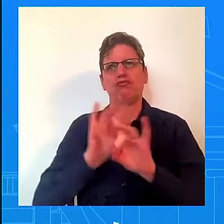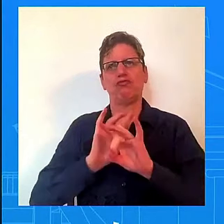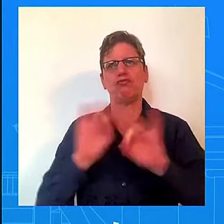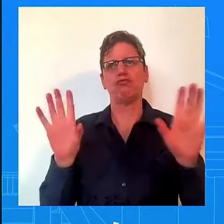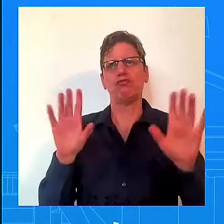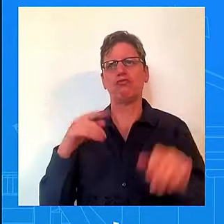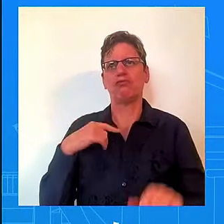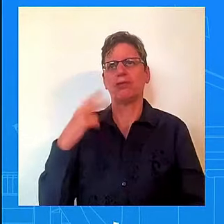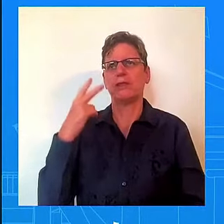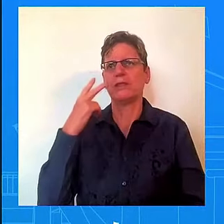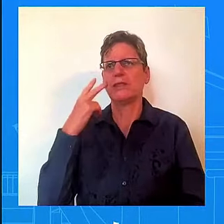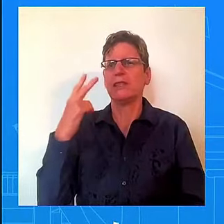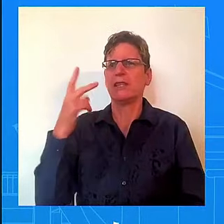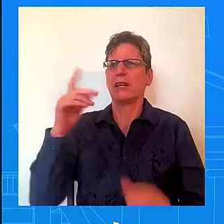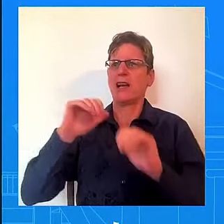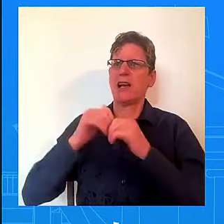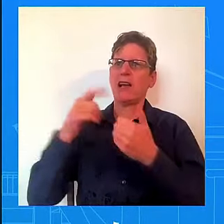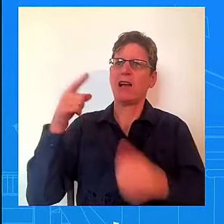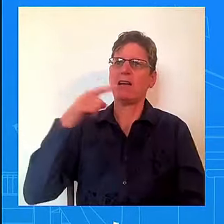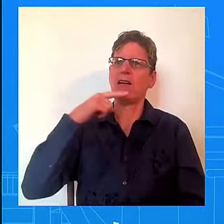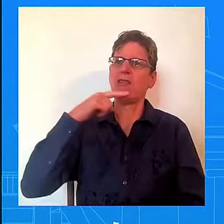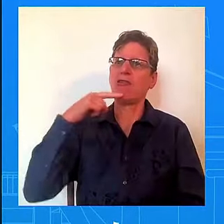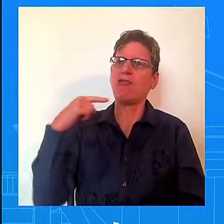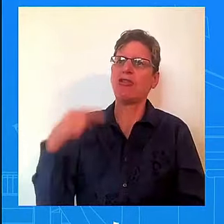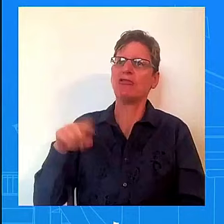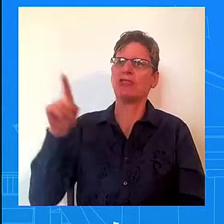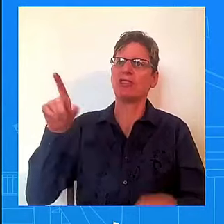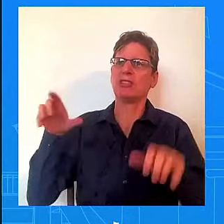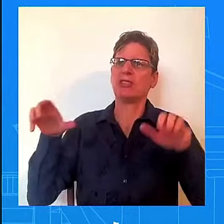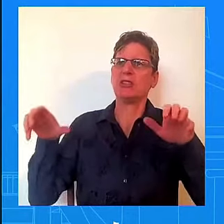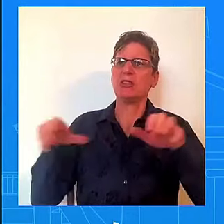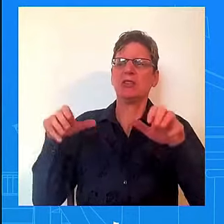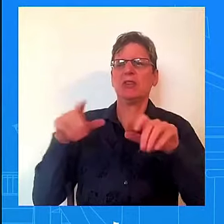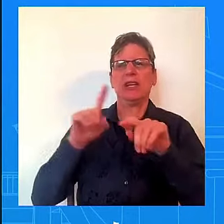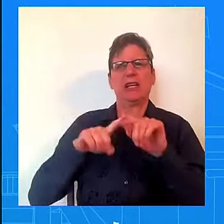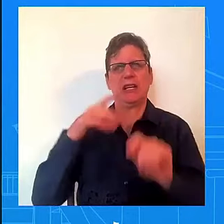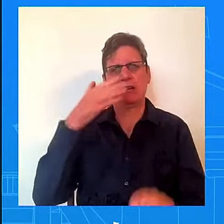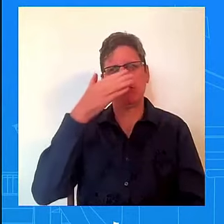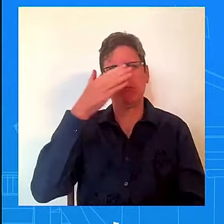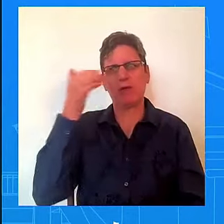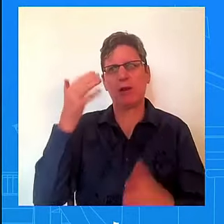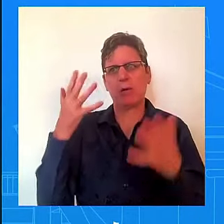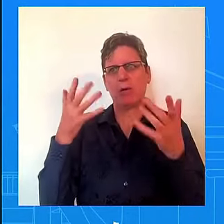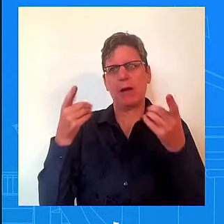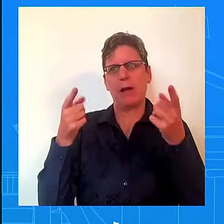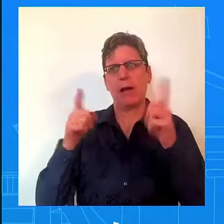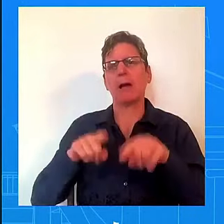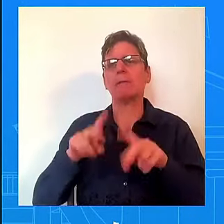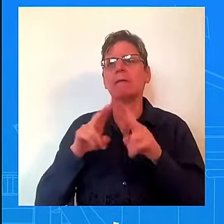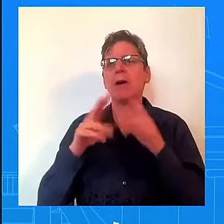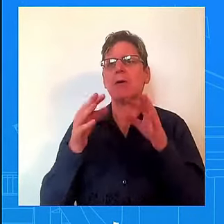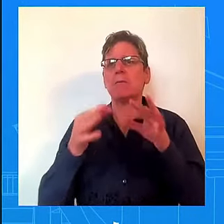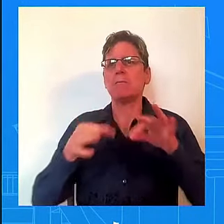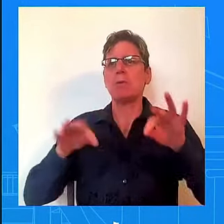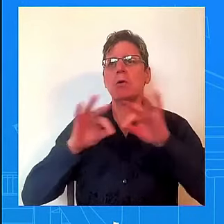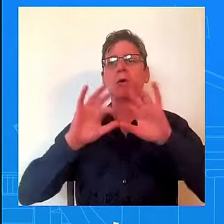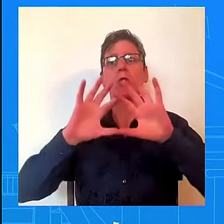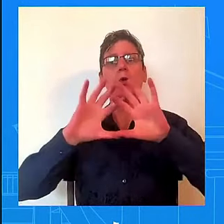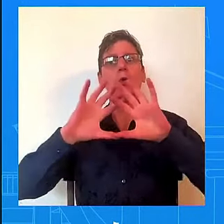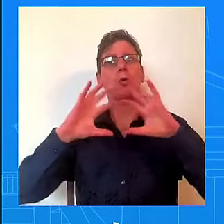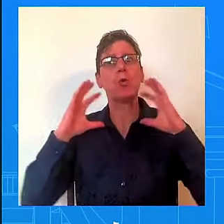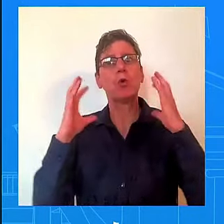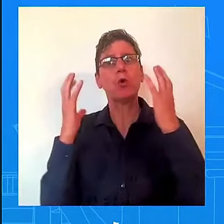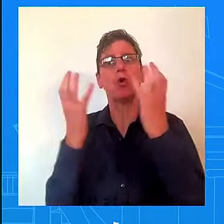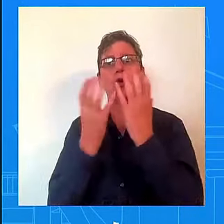And it is also critical that the world continues to stand with Ukraine as they are fighting for their sovereignty, as they're fighting